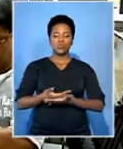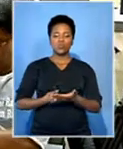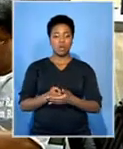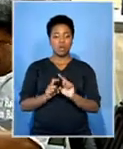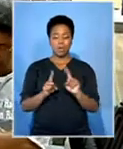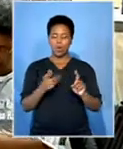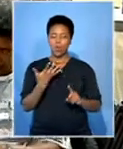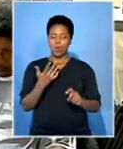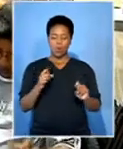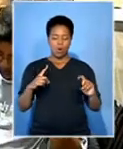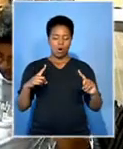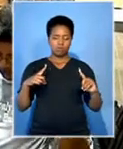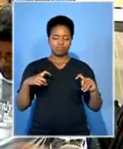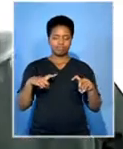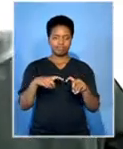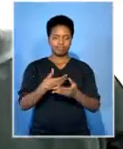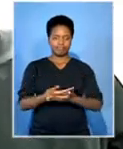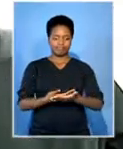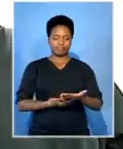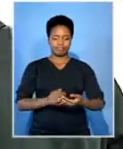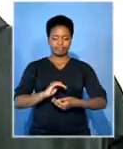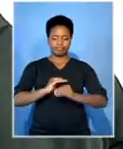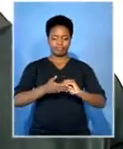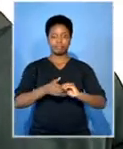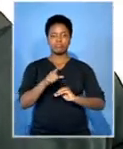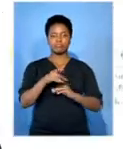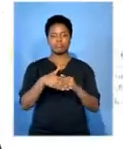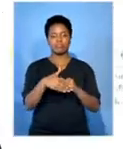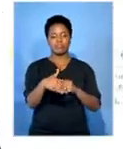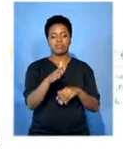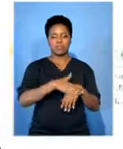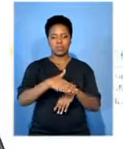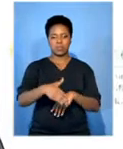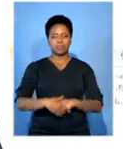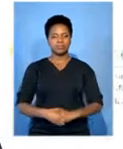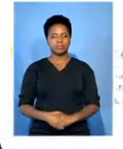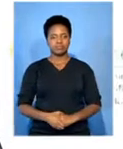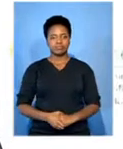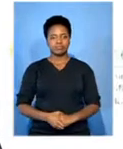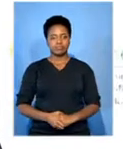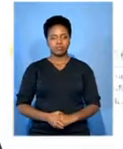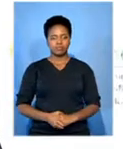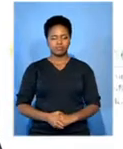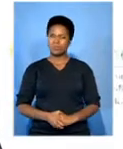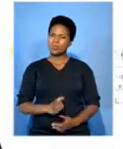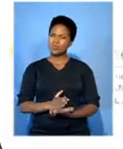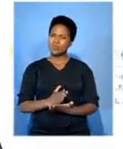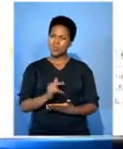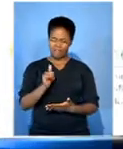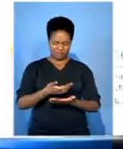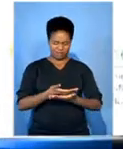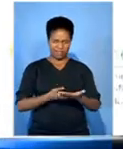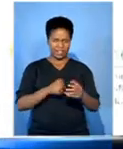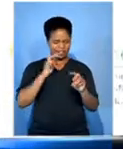the case, Cratcher's asylum seeker protection status was extended. I'm not sure when he would have renewed the permit,